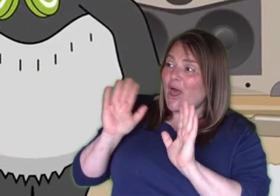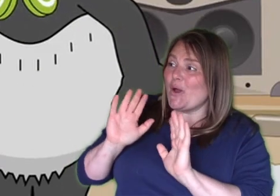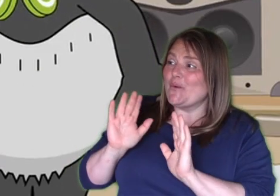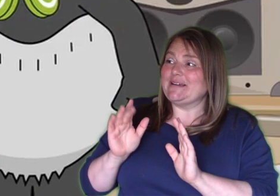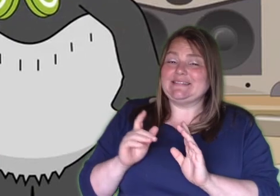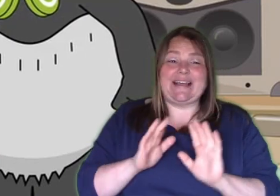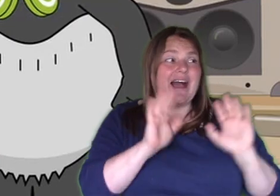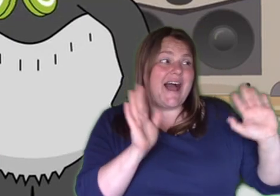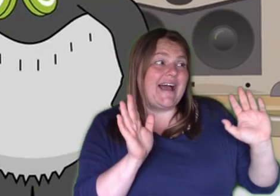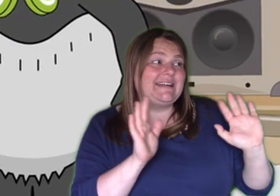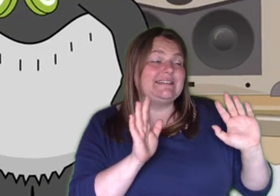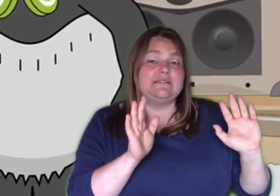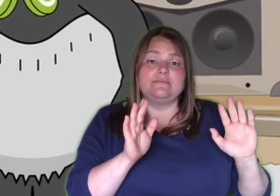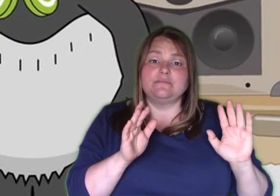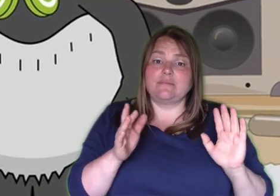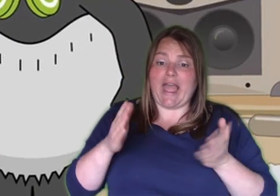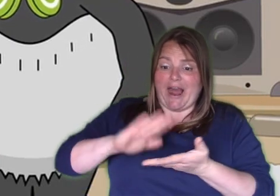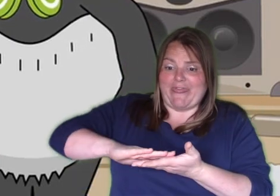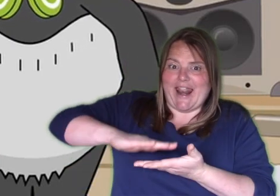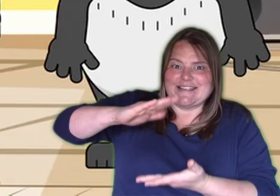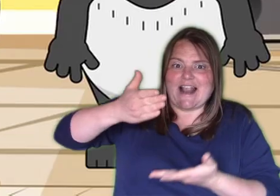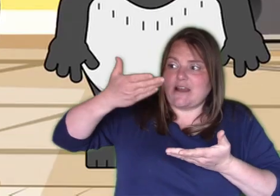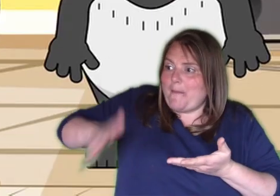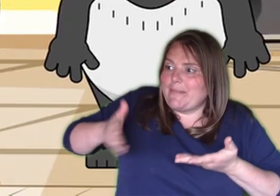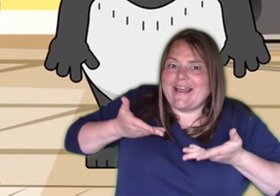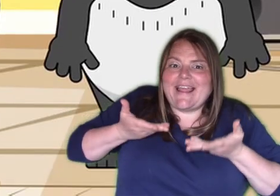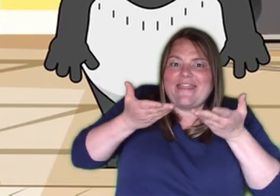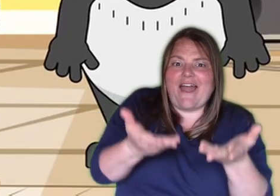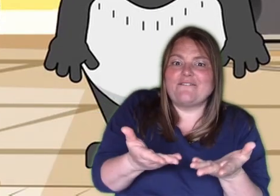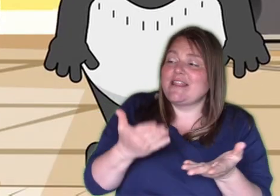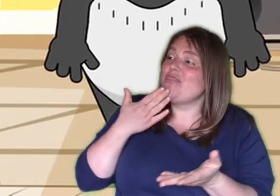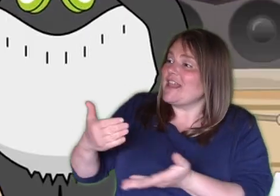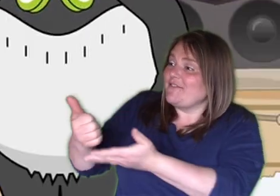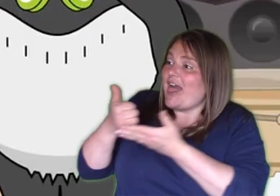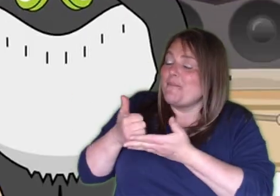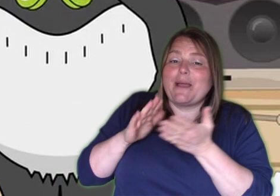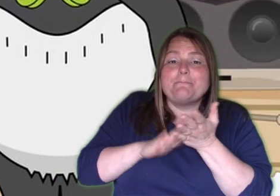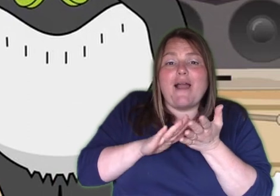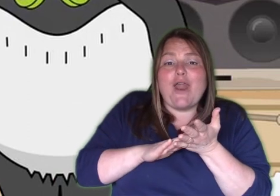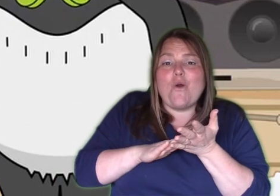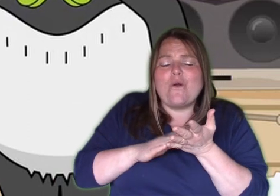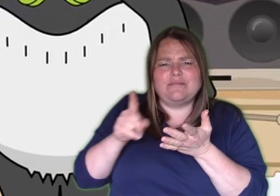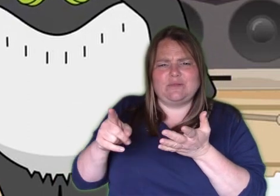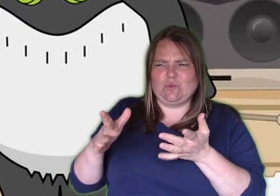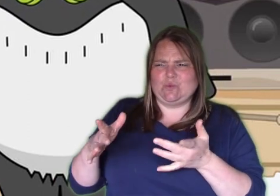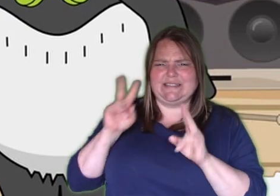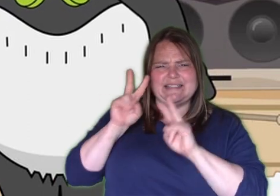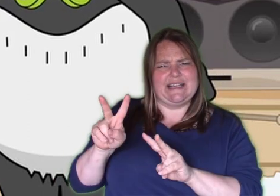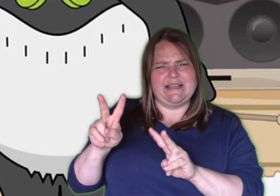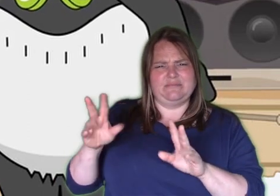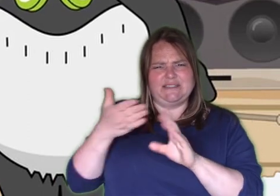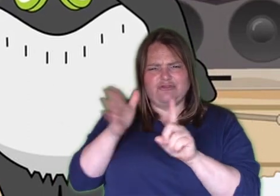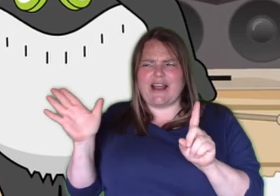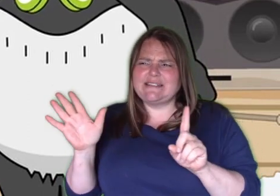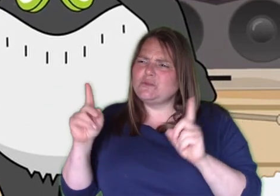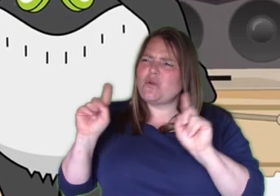hi, guys. The lasagna's in the oven and cooking. Thanks for helping, Milo. You seem distracted. What's